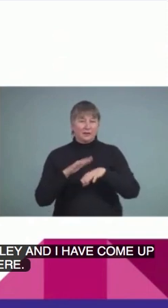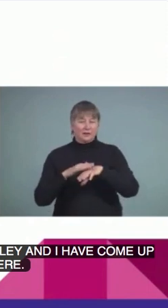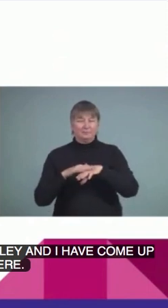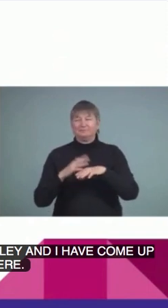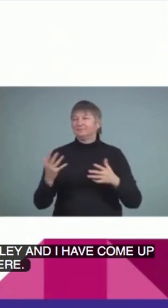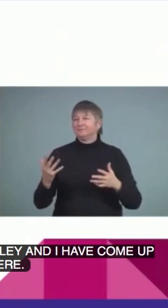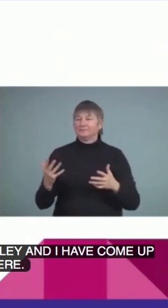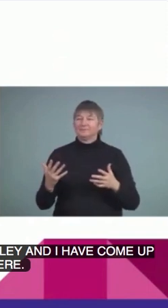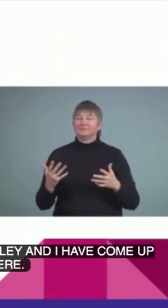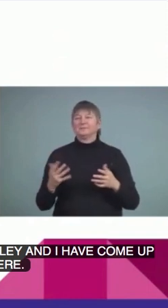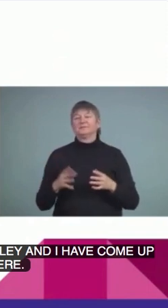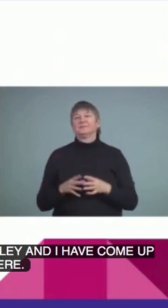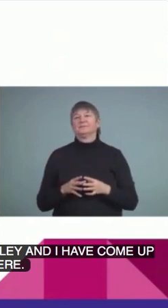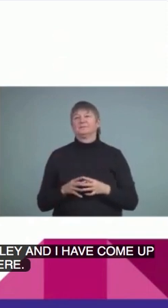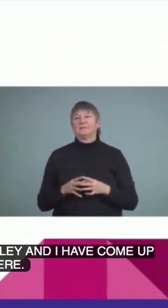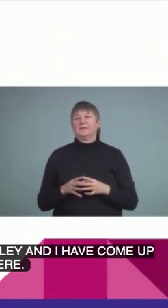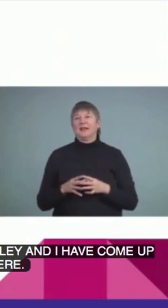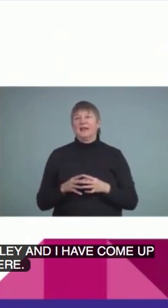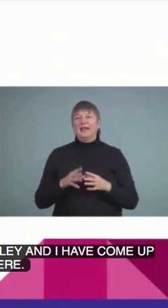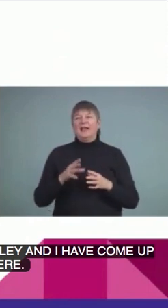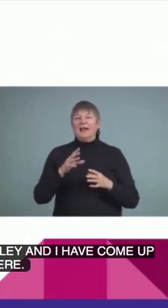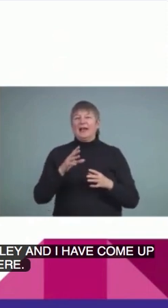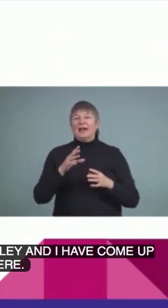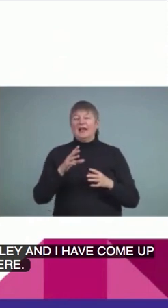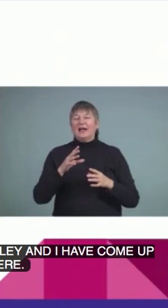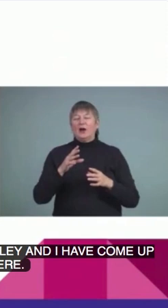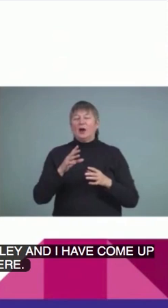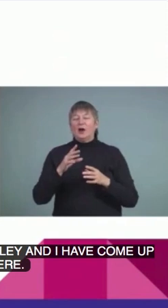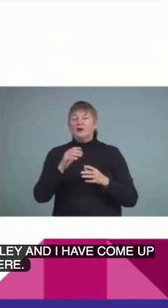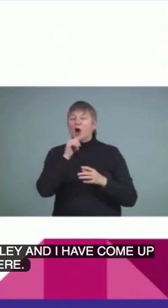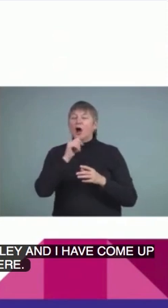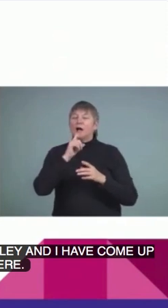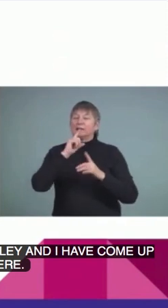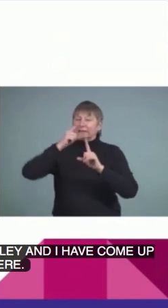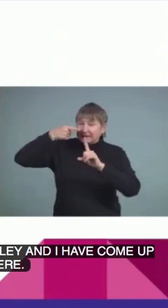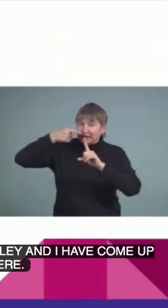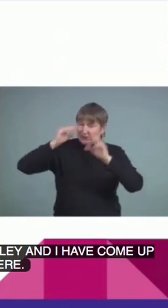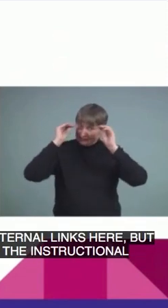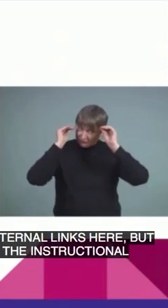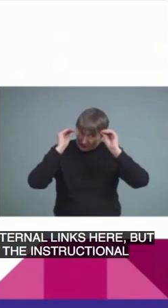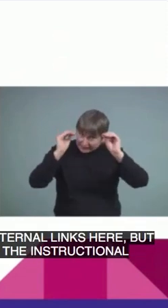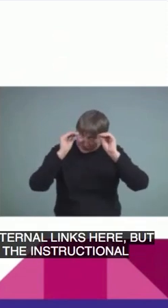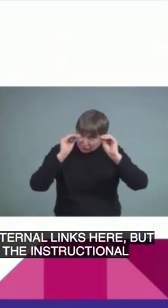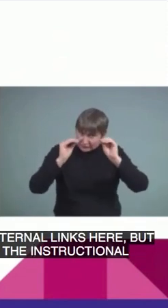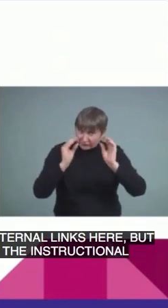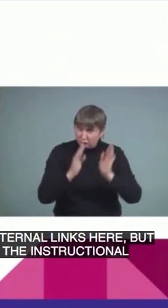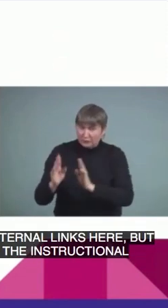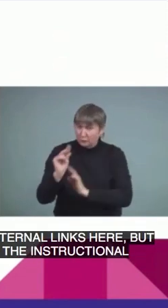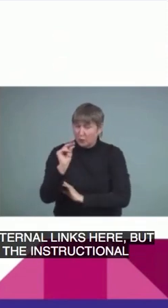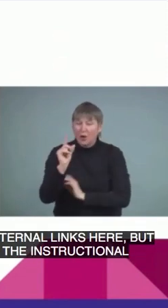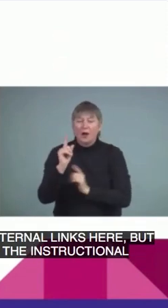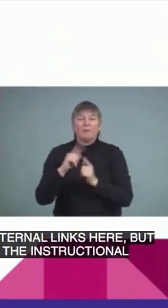necessarily touch on the instructional strategies. But knowing that repetition and review is